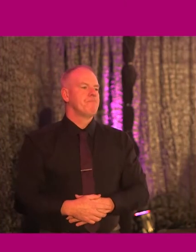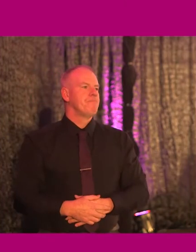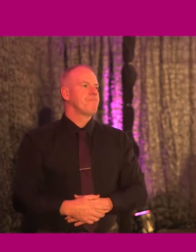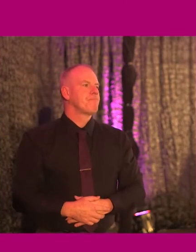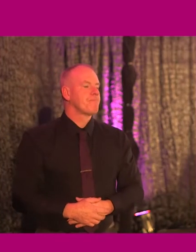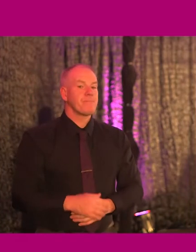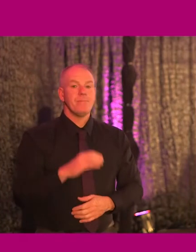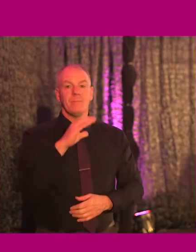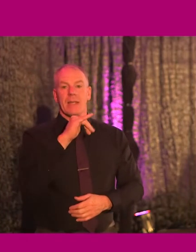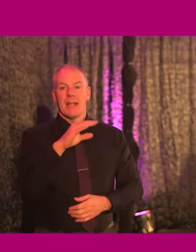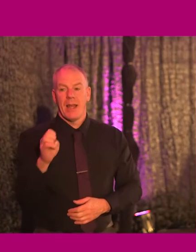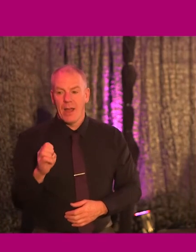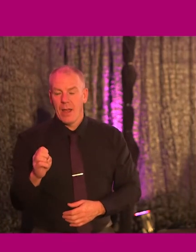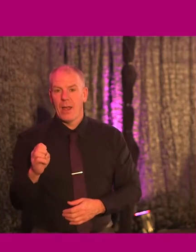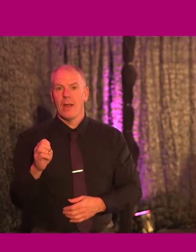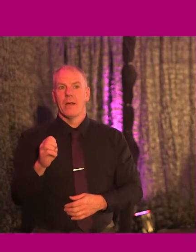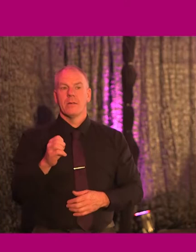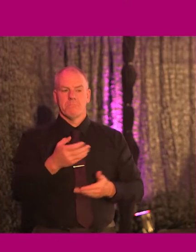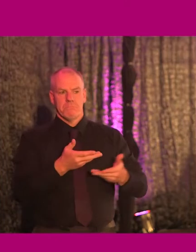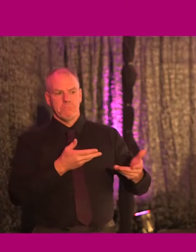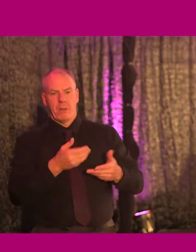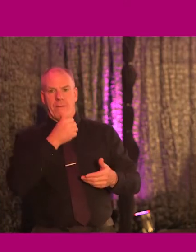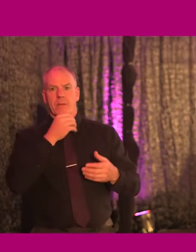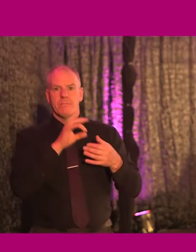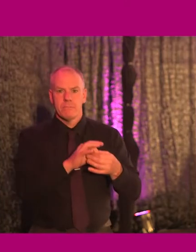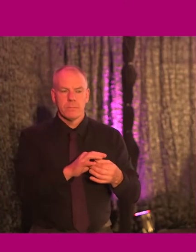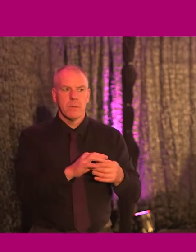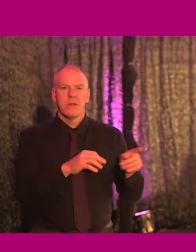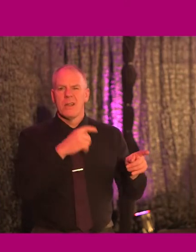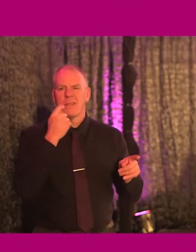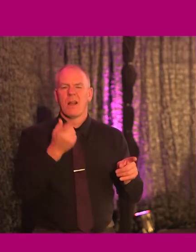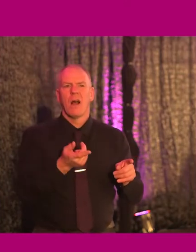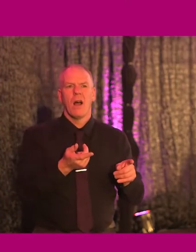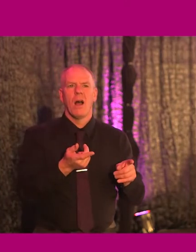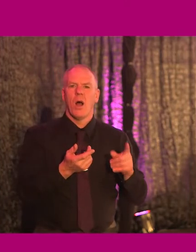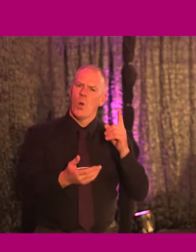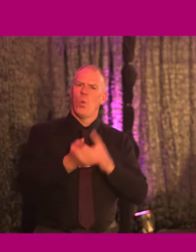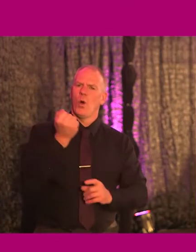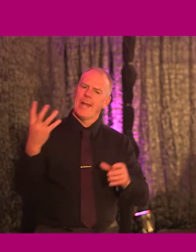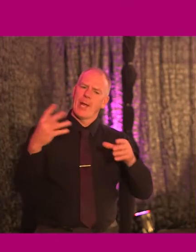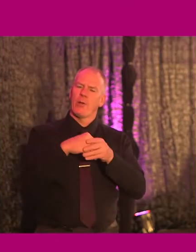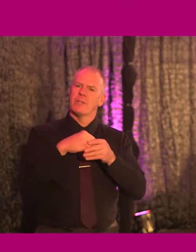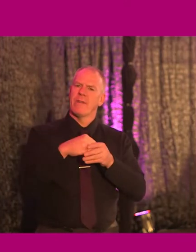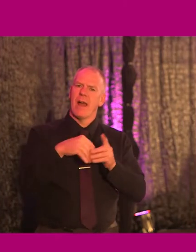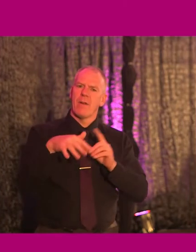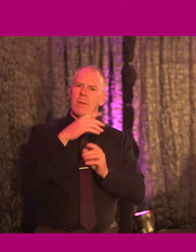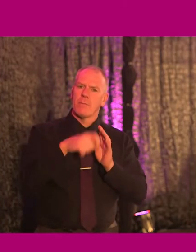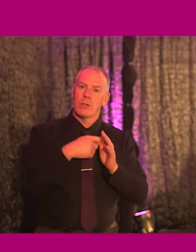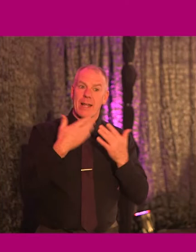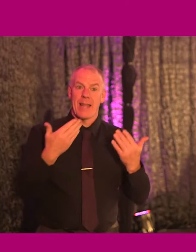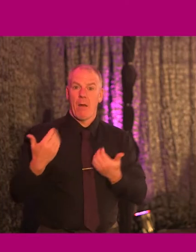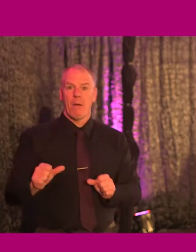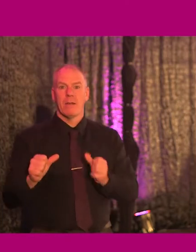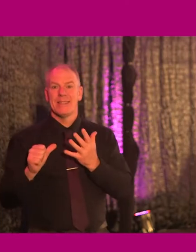When Claire initially and I was connected, she had told me that they were at one inclusive environment project. They now have completed six,